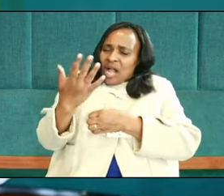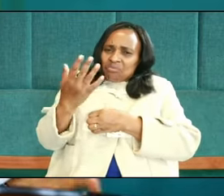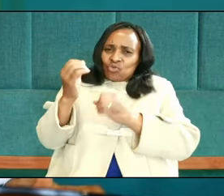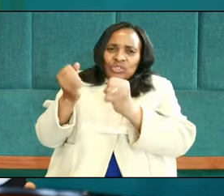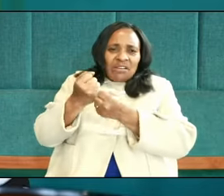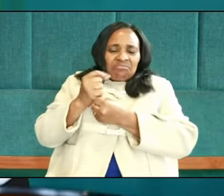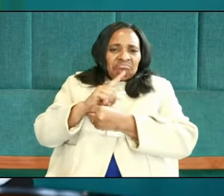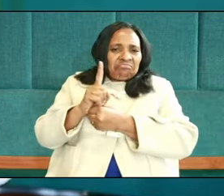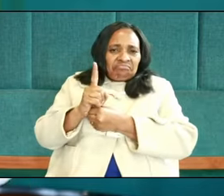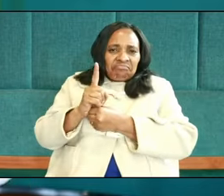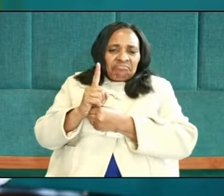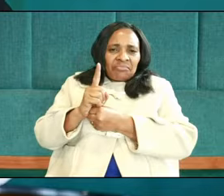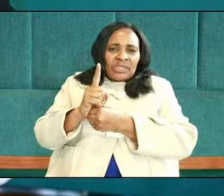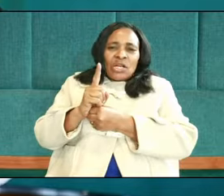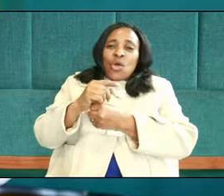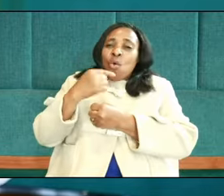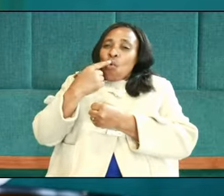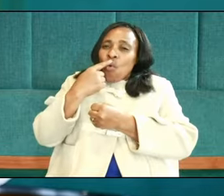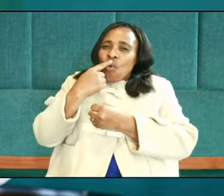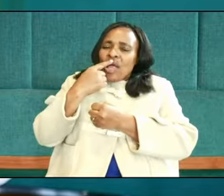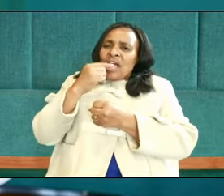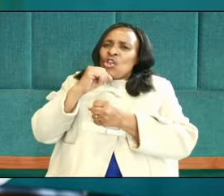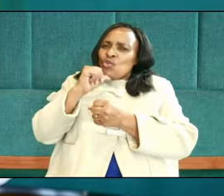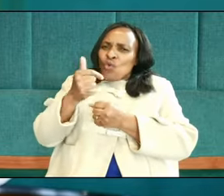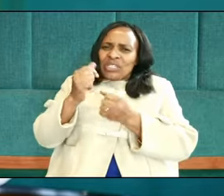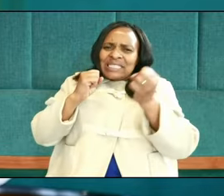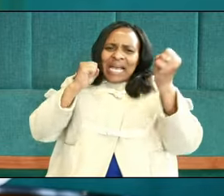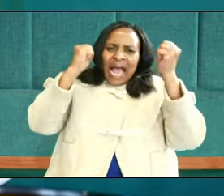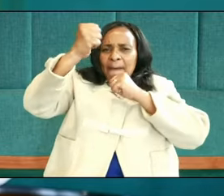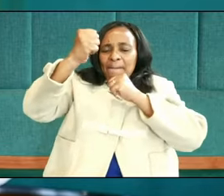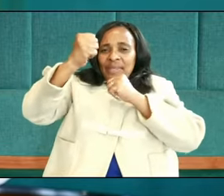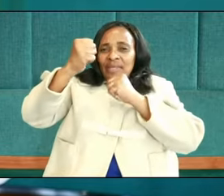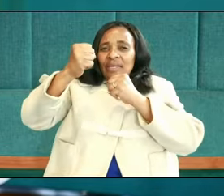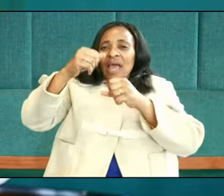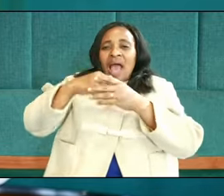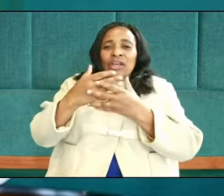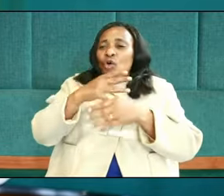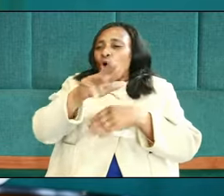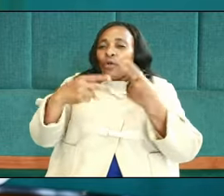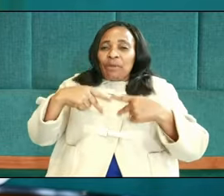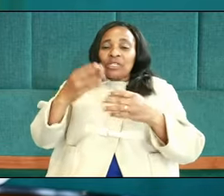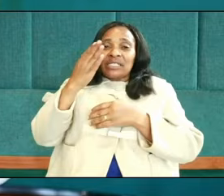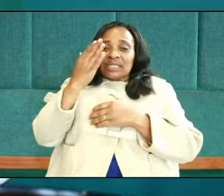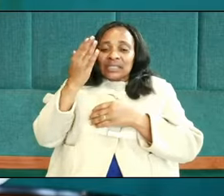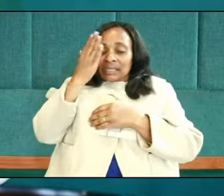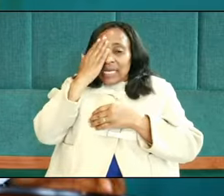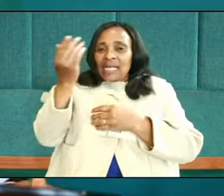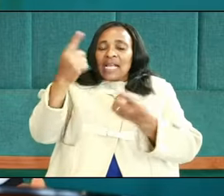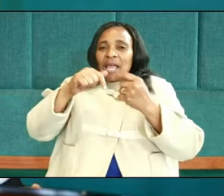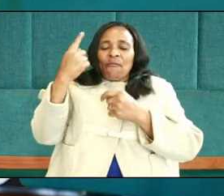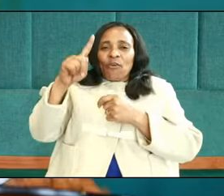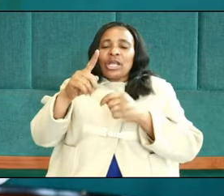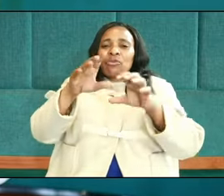save them. It was not the military sophistication of Israel that gained them the promised